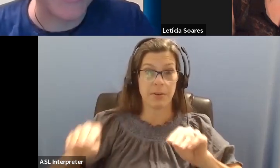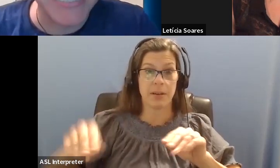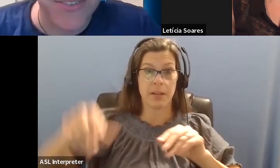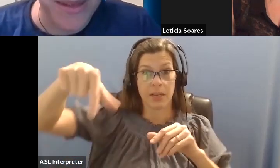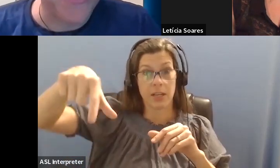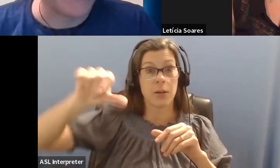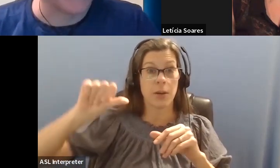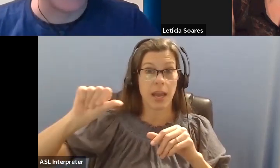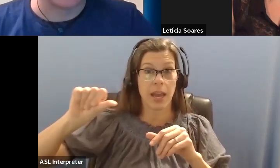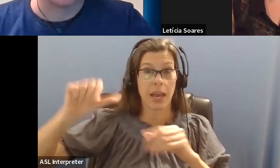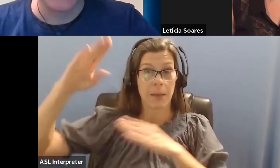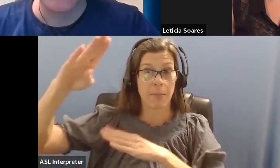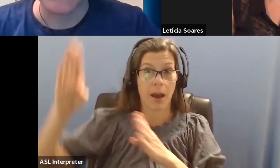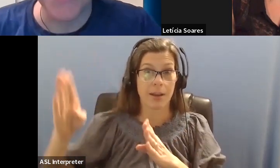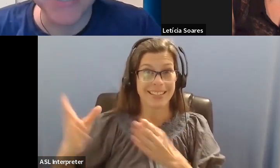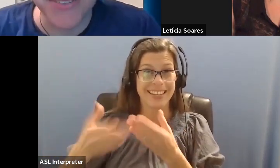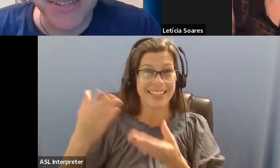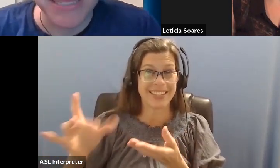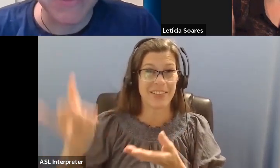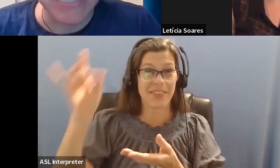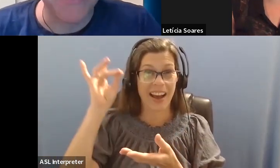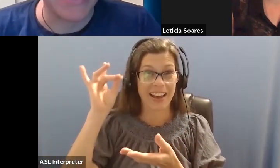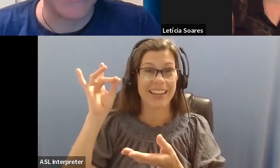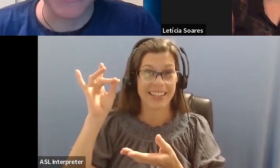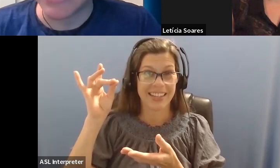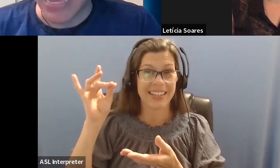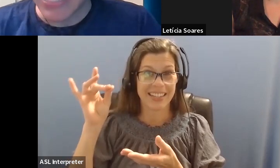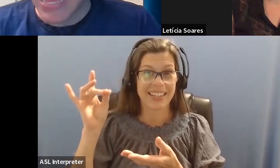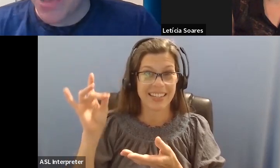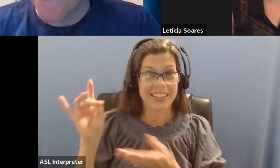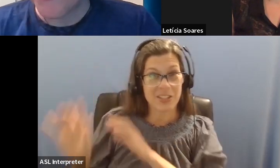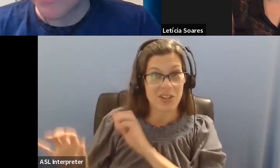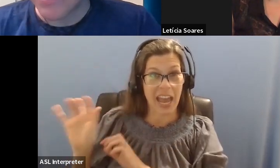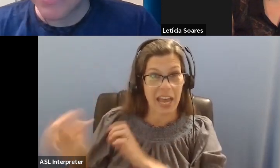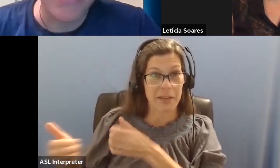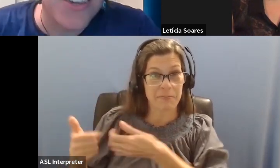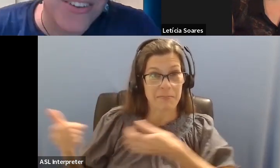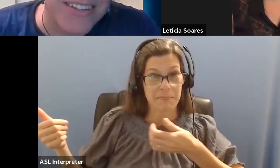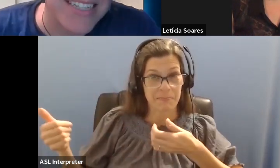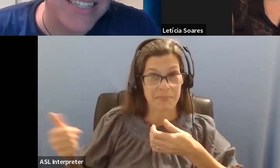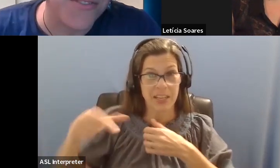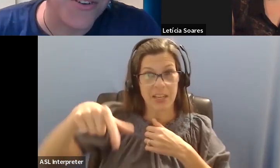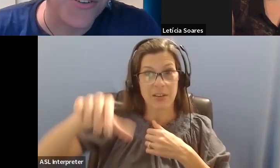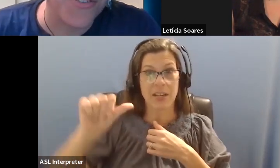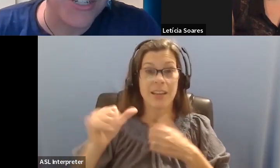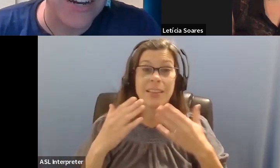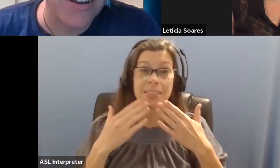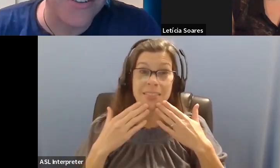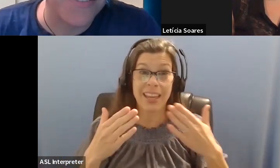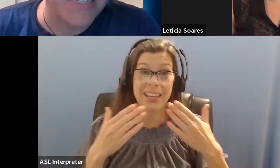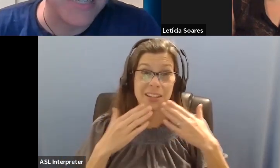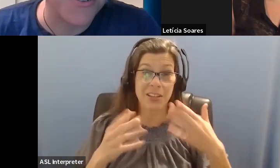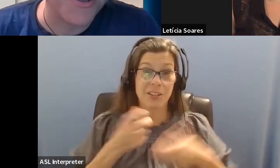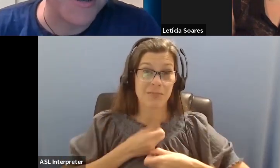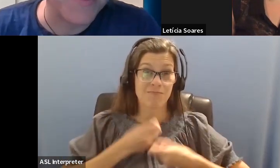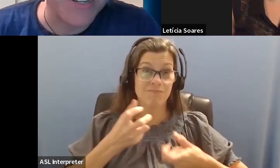it makes it a lot easier for me to find the questions in amongst all the awesomeness coming in through the chat. Um, thank you, Leticia for, for sharing